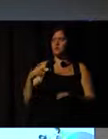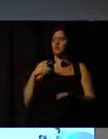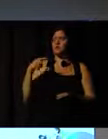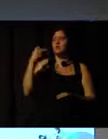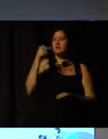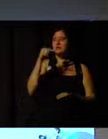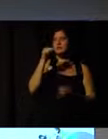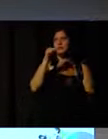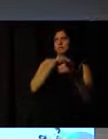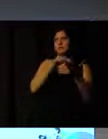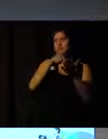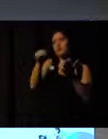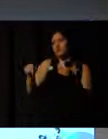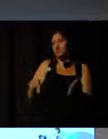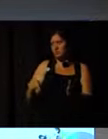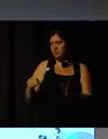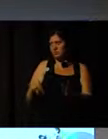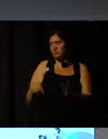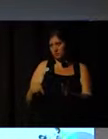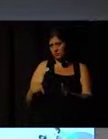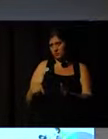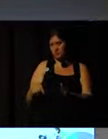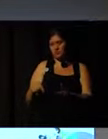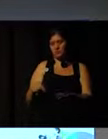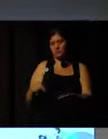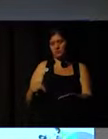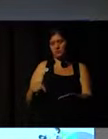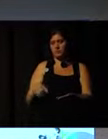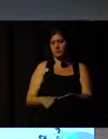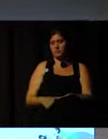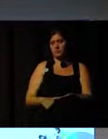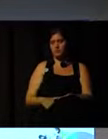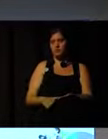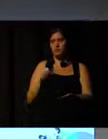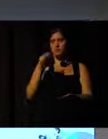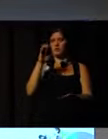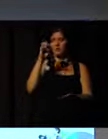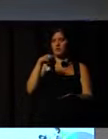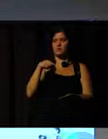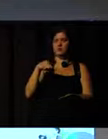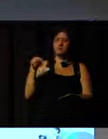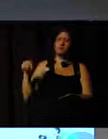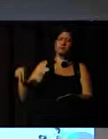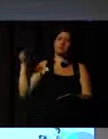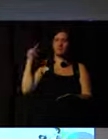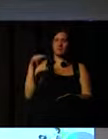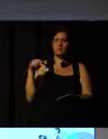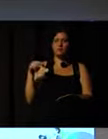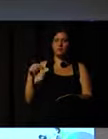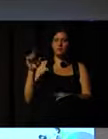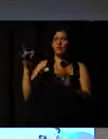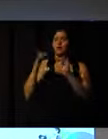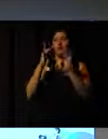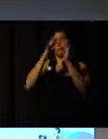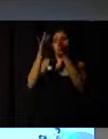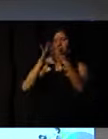will have this perception. They will discuss seven points of cases for